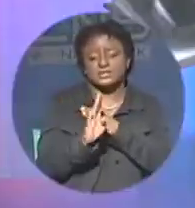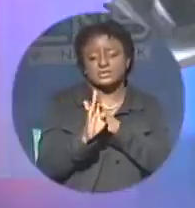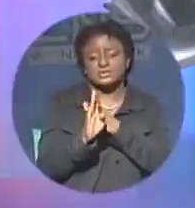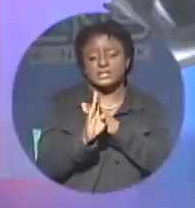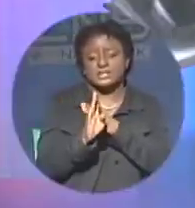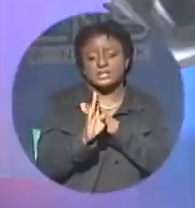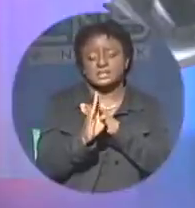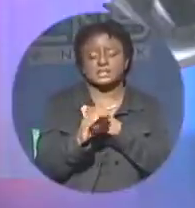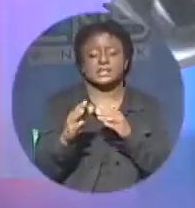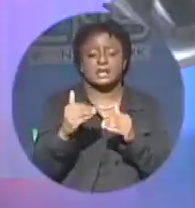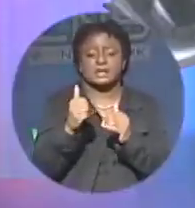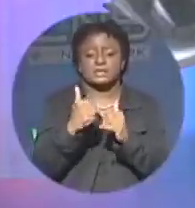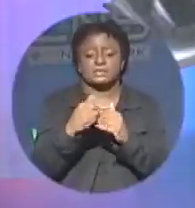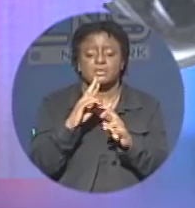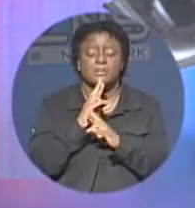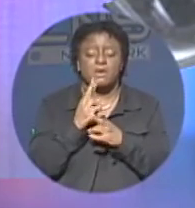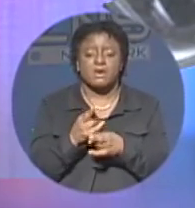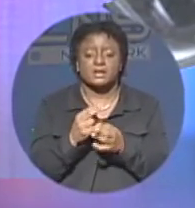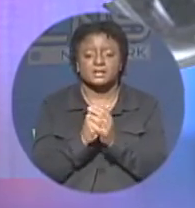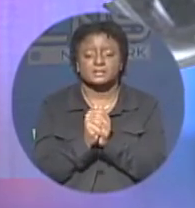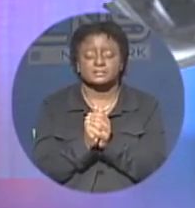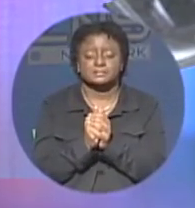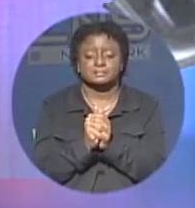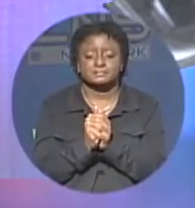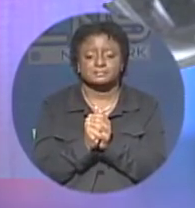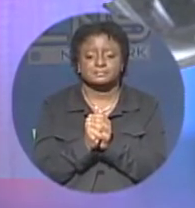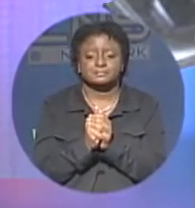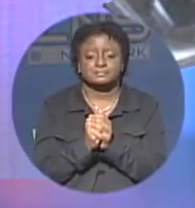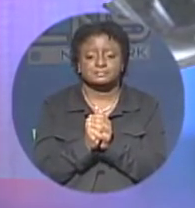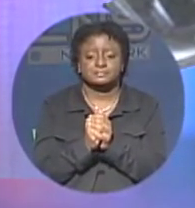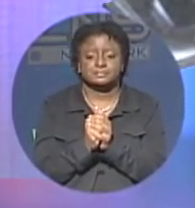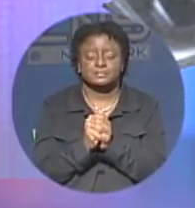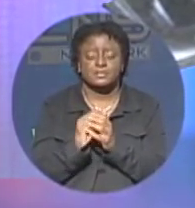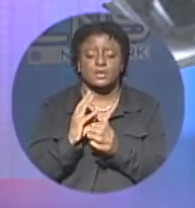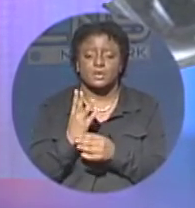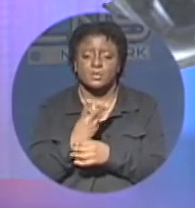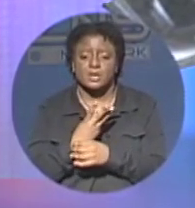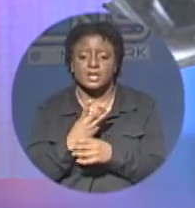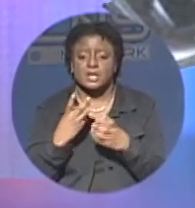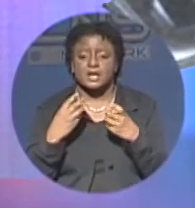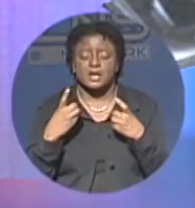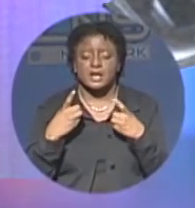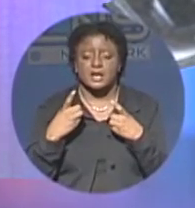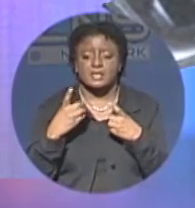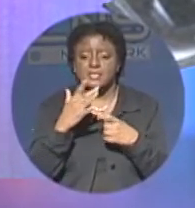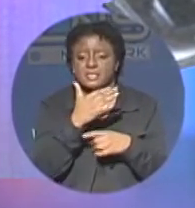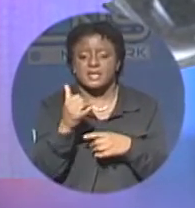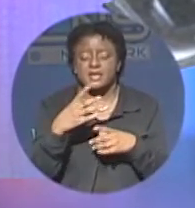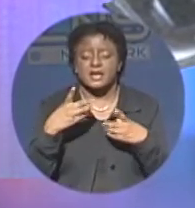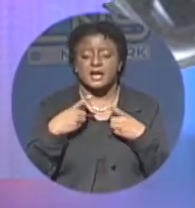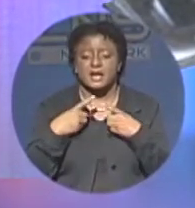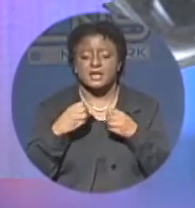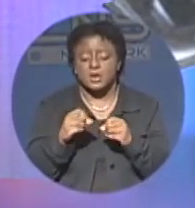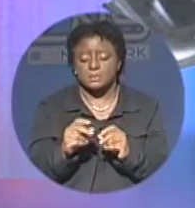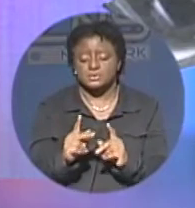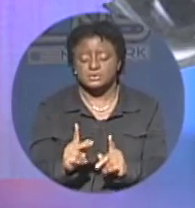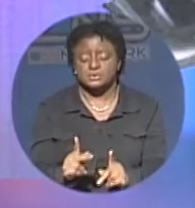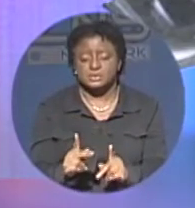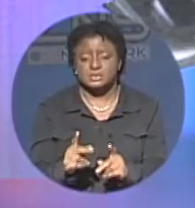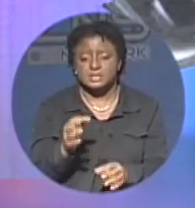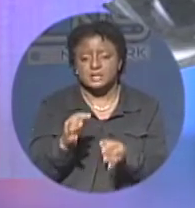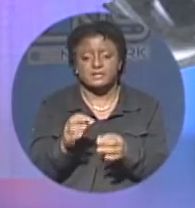38-seat count. They, as members of the party, had the opportunity, as others did, if they heard any